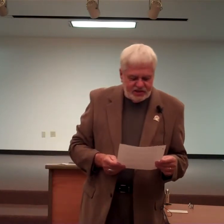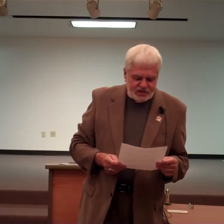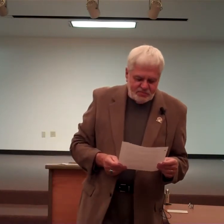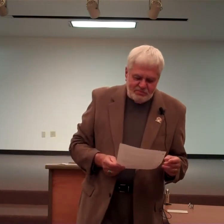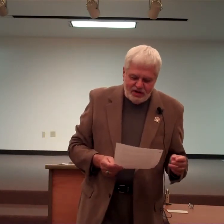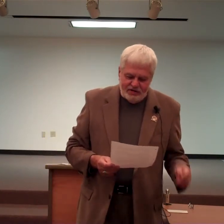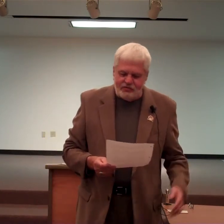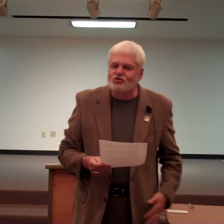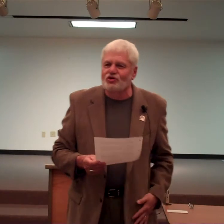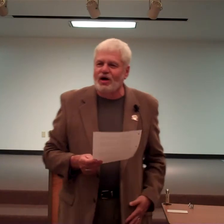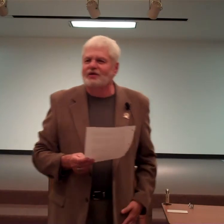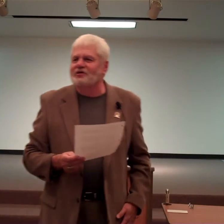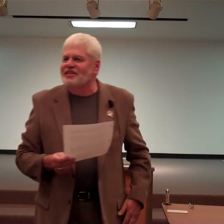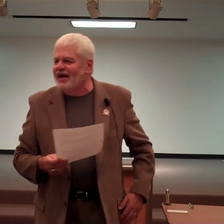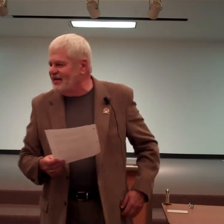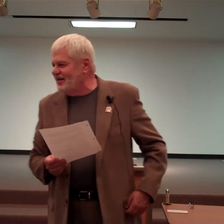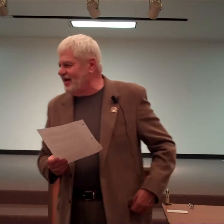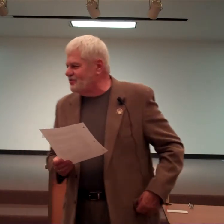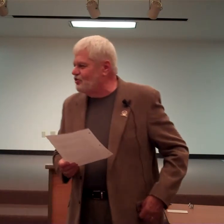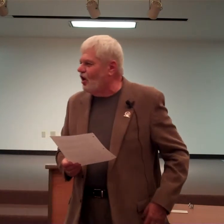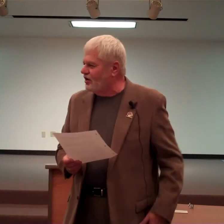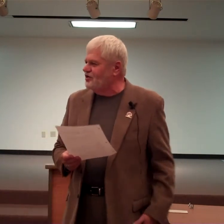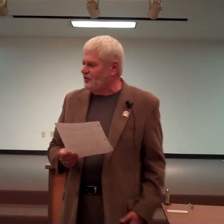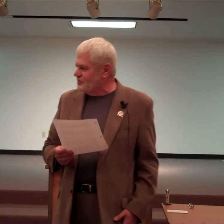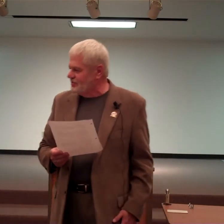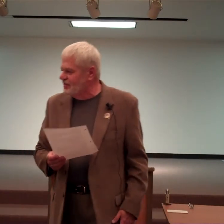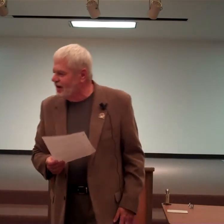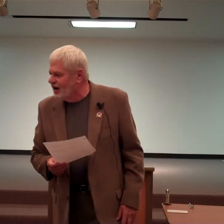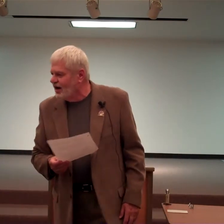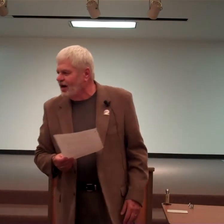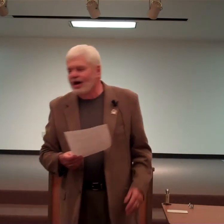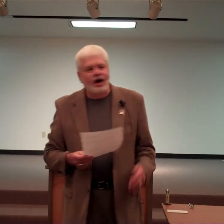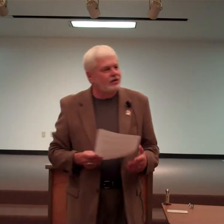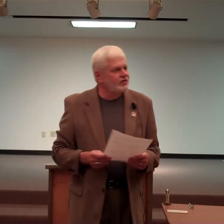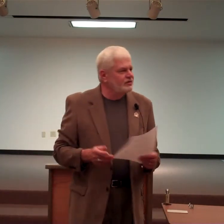She said she's been married for 298 dog years.